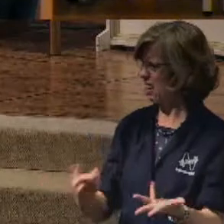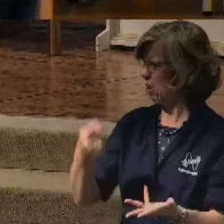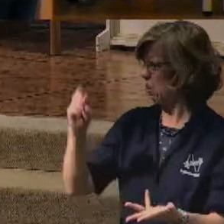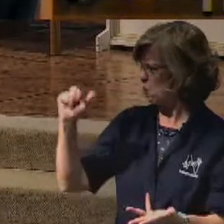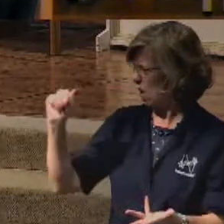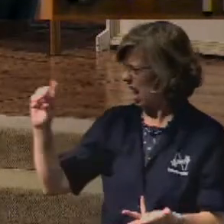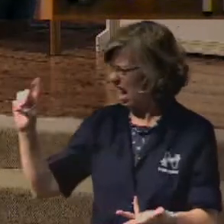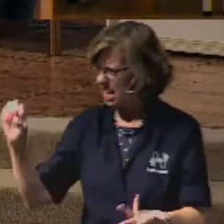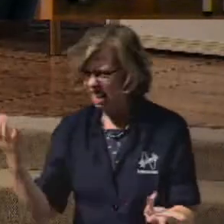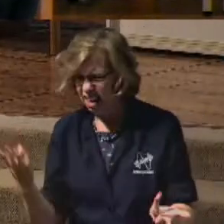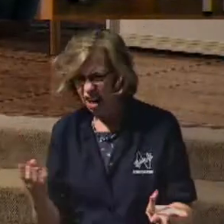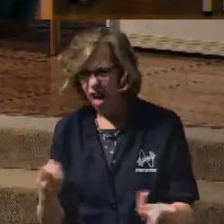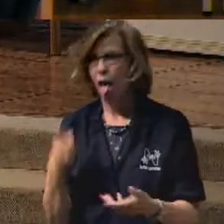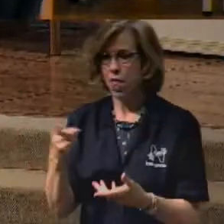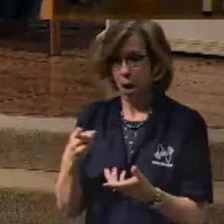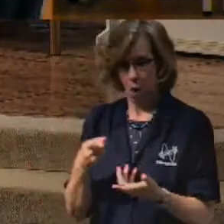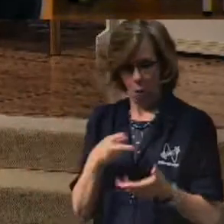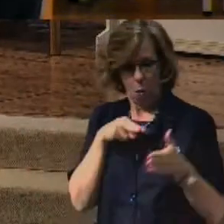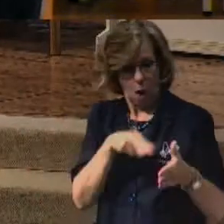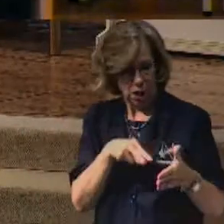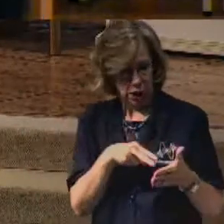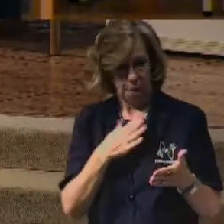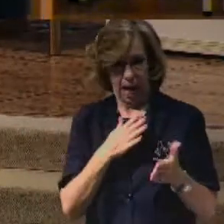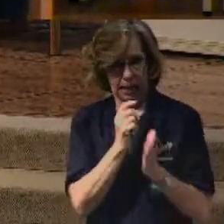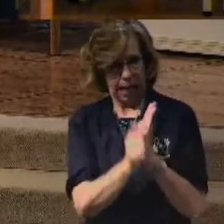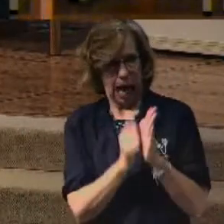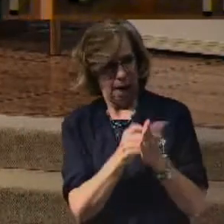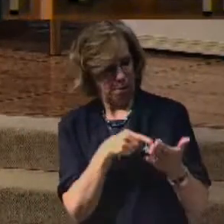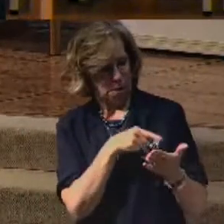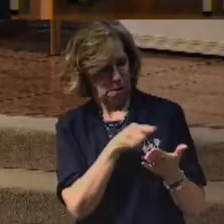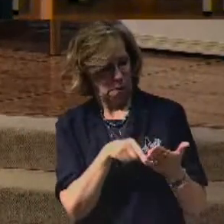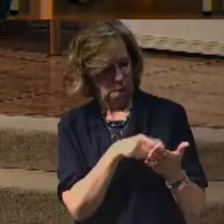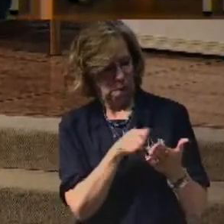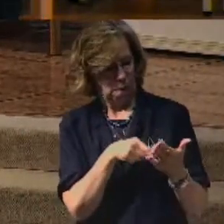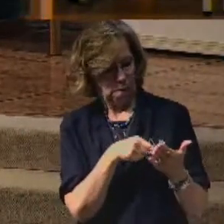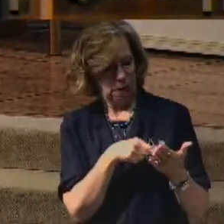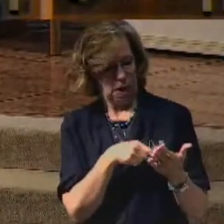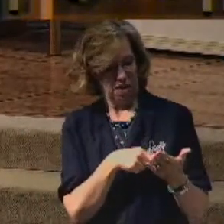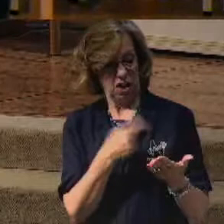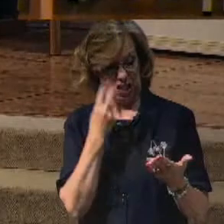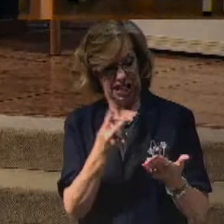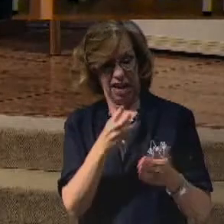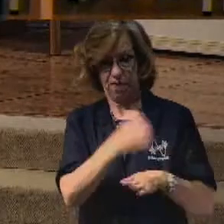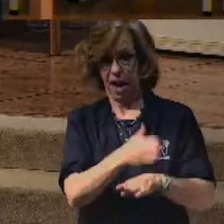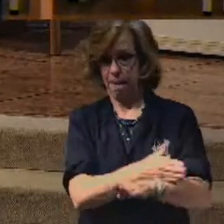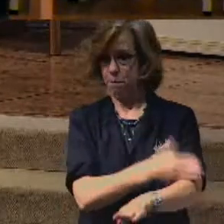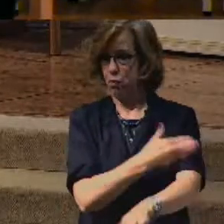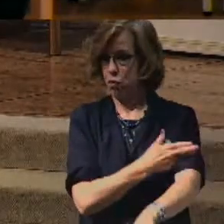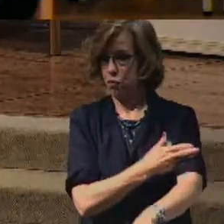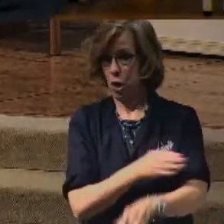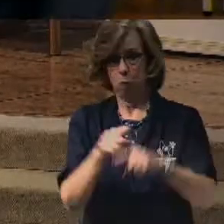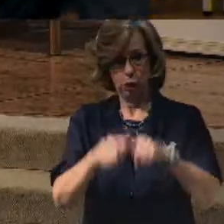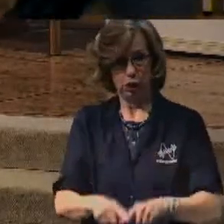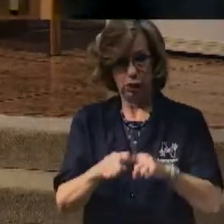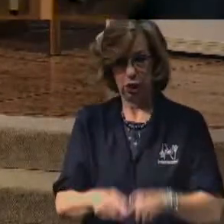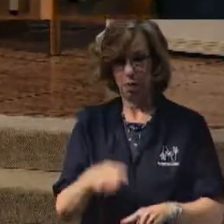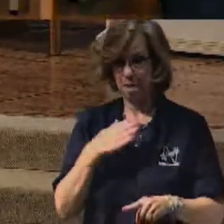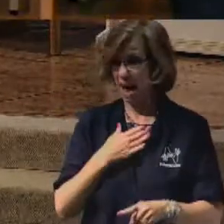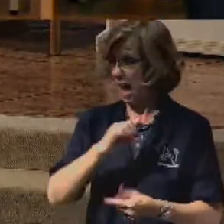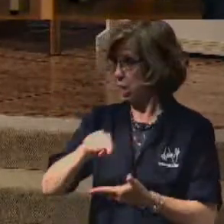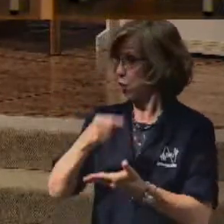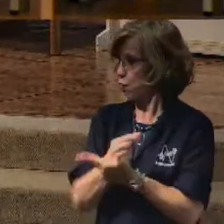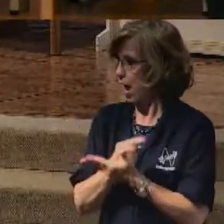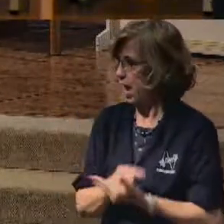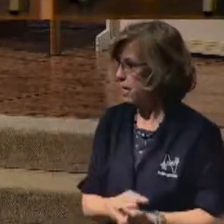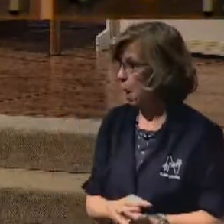I mean, they're timing me and they're timing me on my improvement and my improvement determines my grade. This was my final, Brother